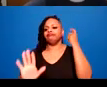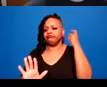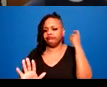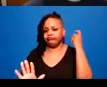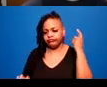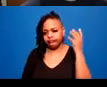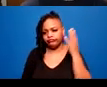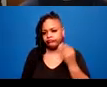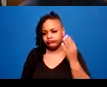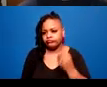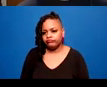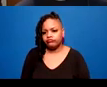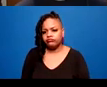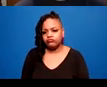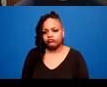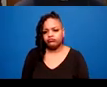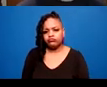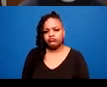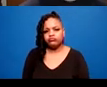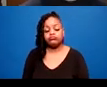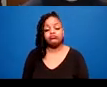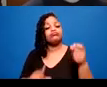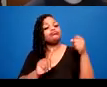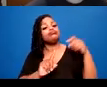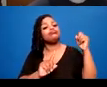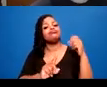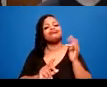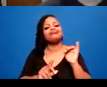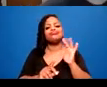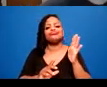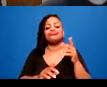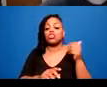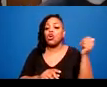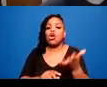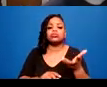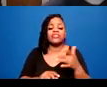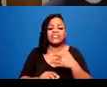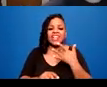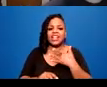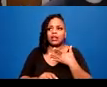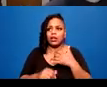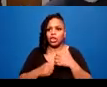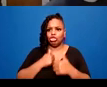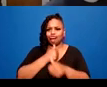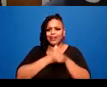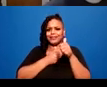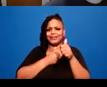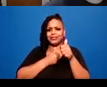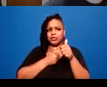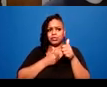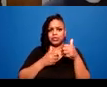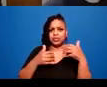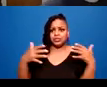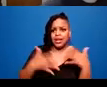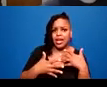Triggers can cause for folks to feel threatened or scared leading to these automatic trauma responses,